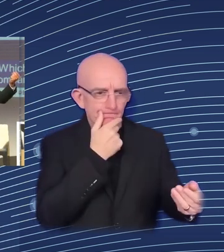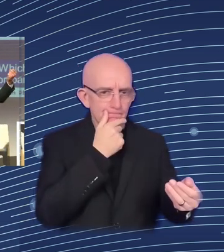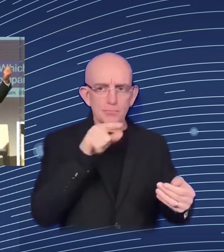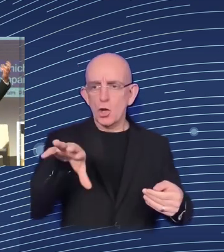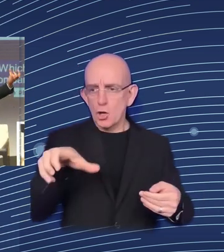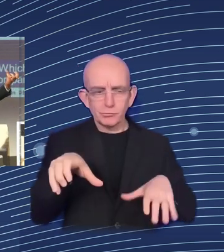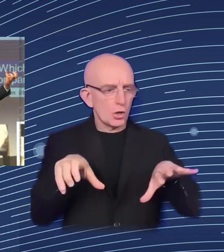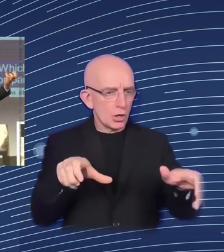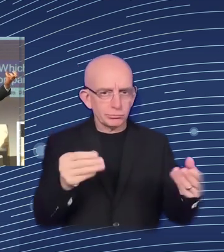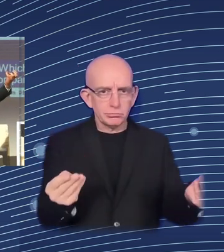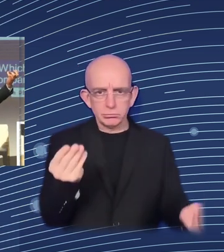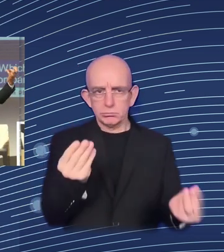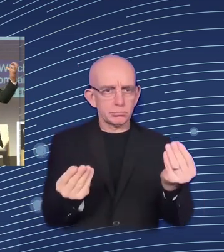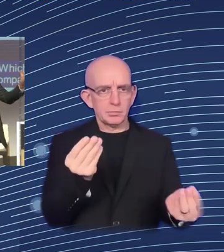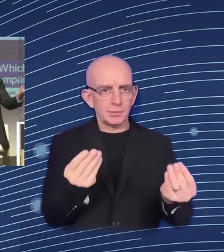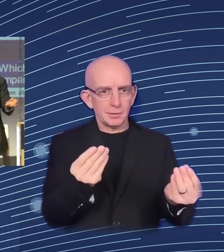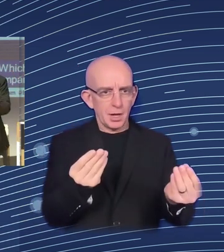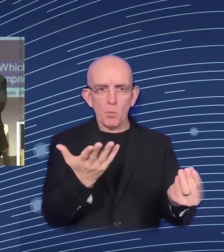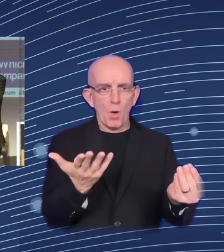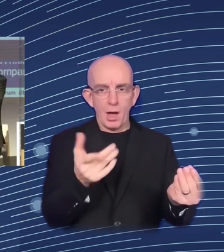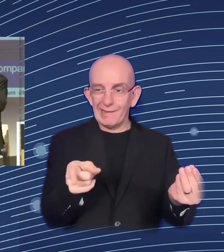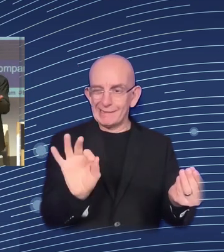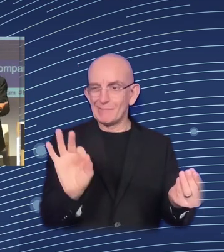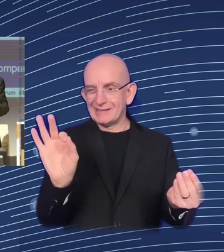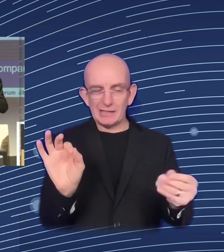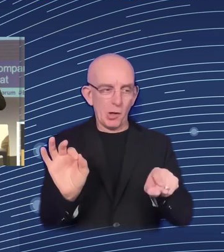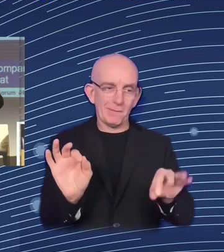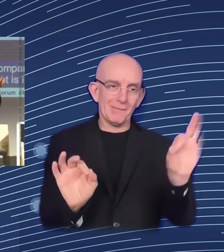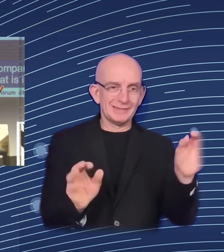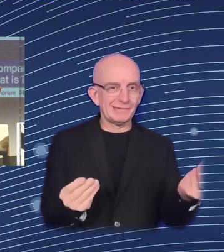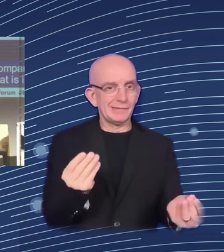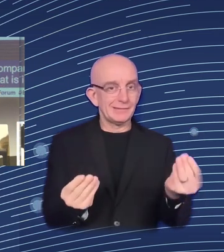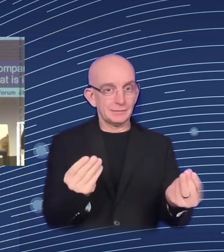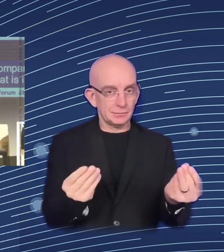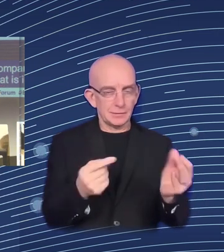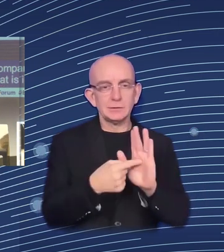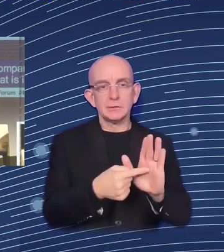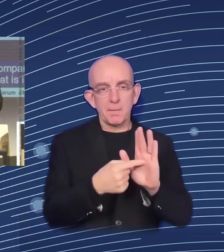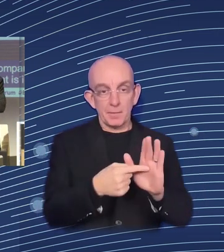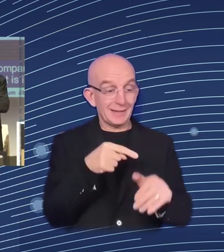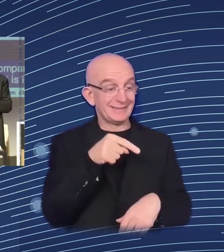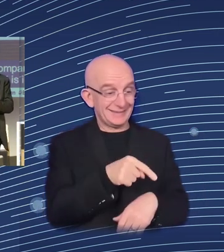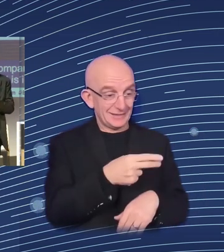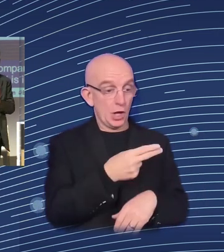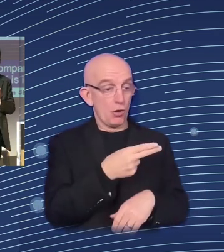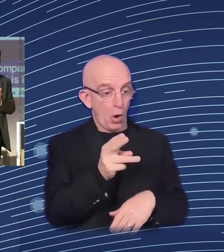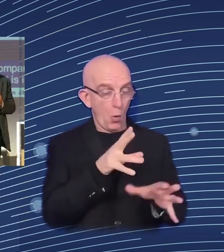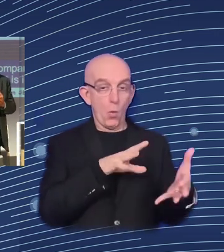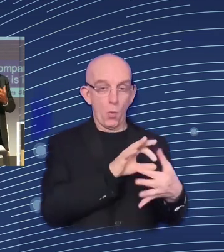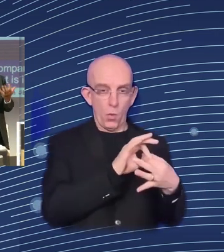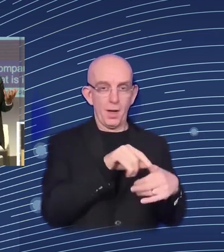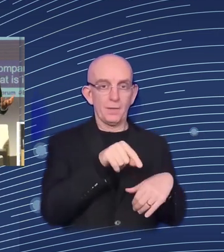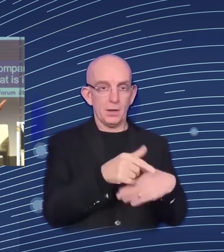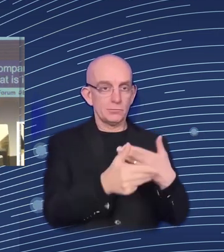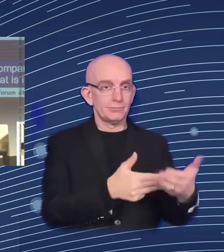policy which is implemented in one country and see what would happen if, in theory, the same policy would be applied in another country.